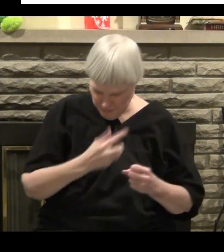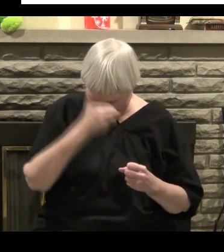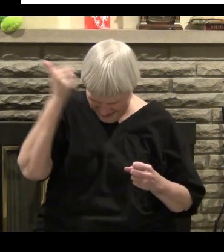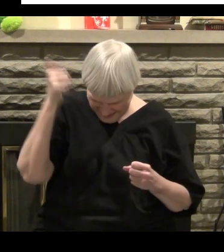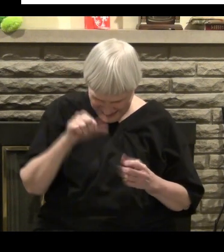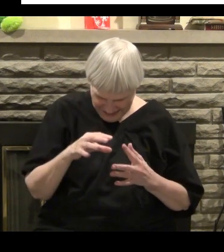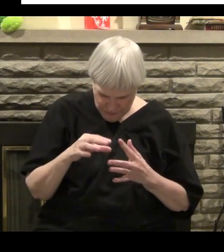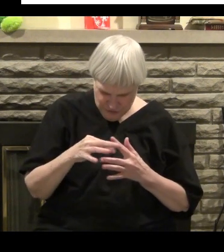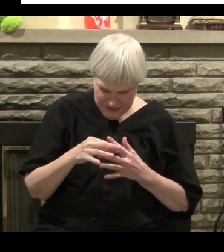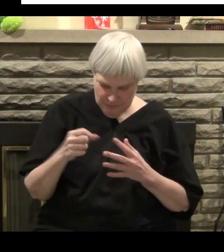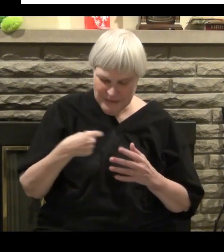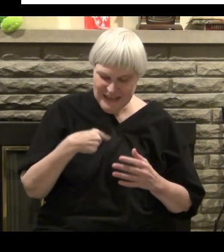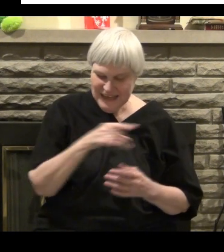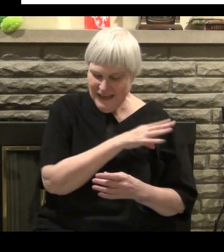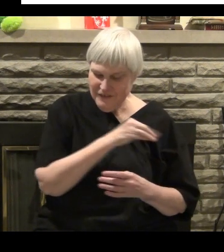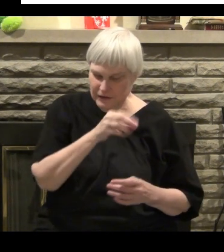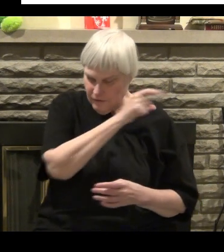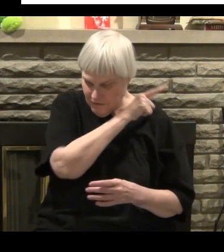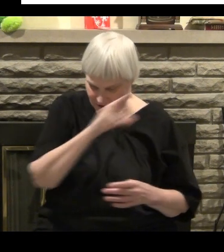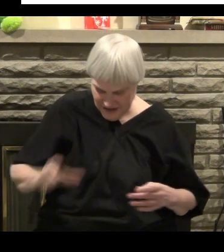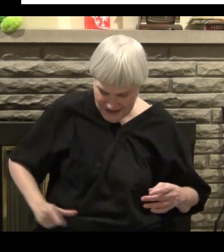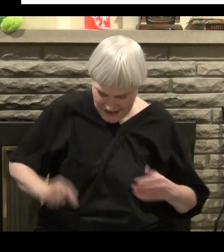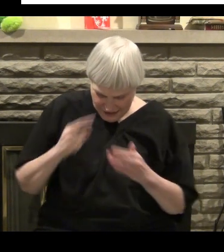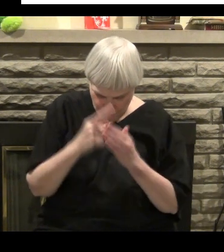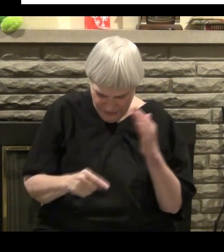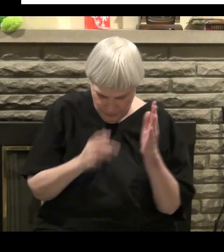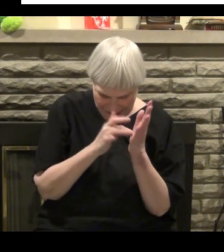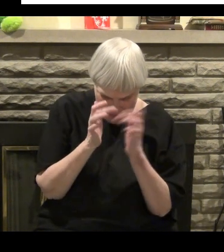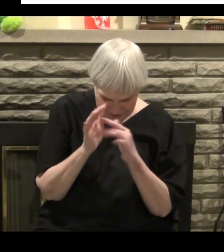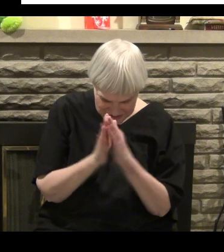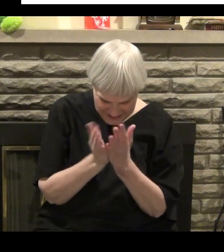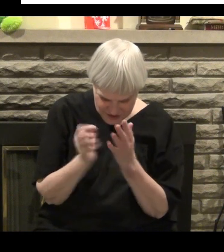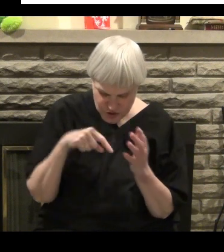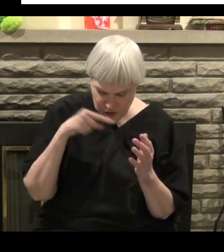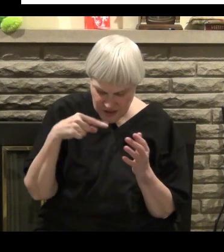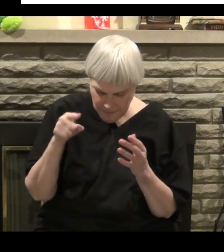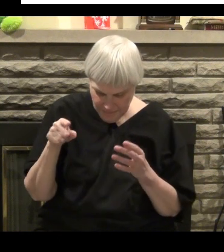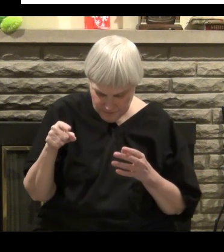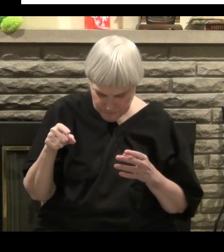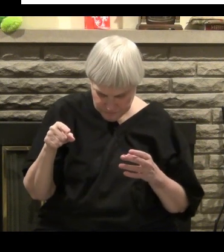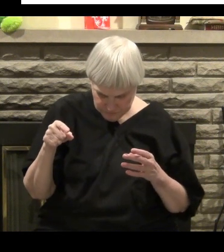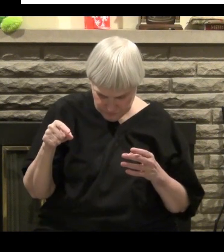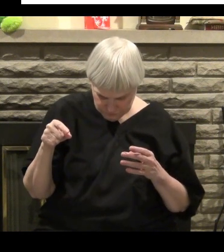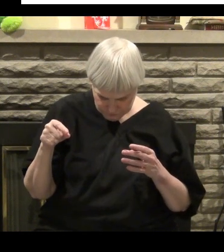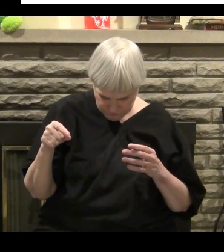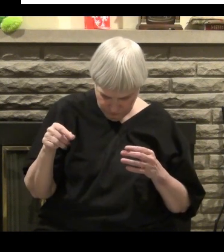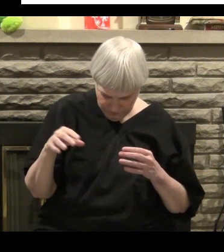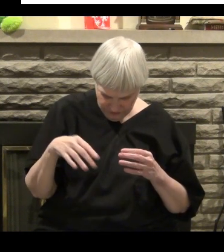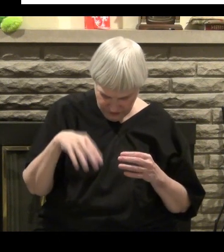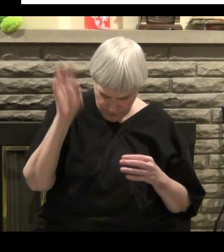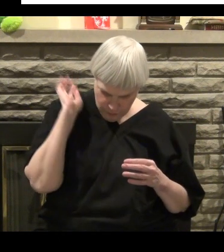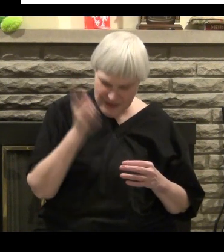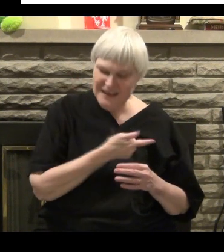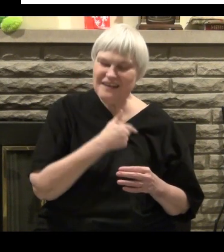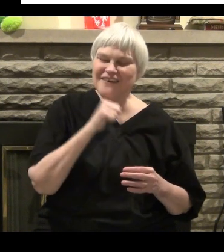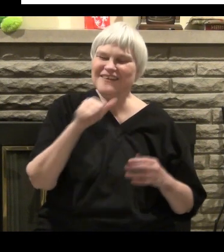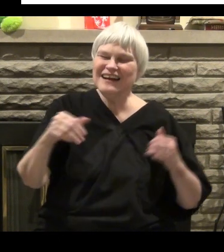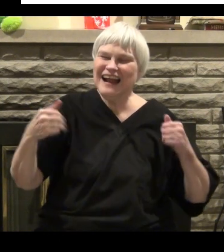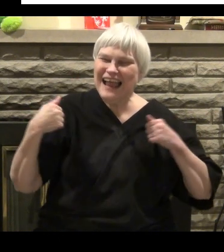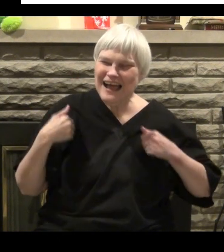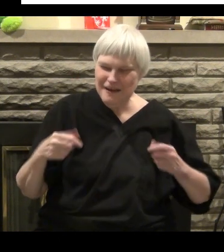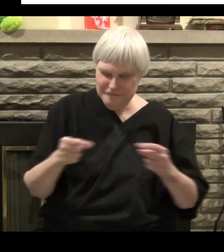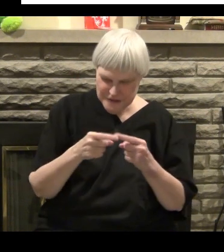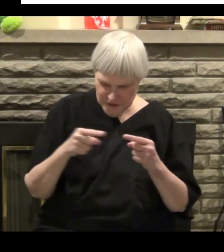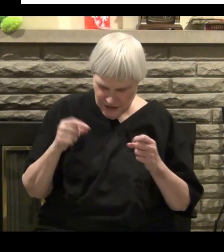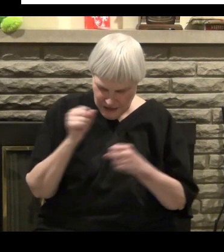can do for you on that. That's between me and the Lord. We're saved because I know what I've done. I know the Lord forgave me because of what